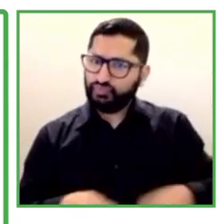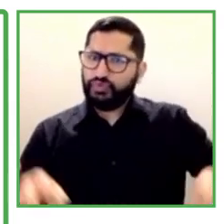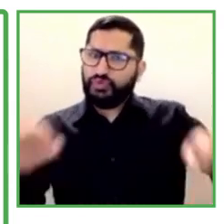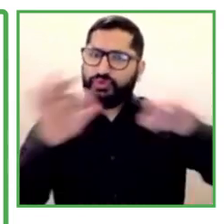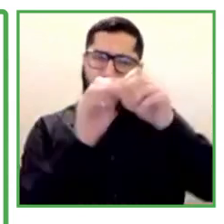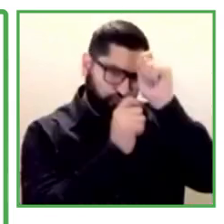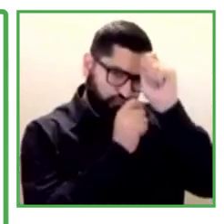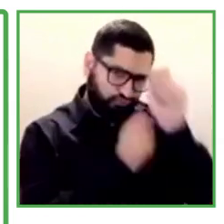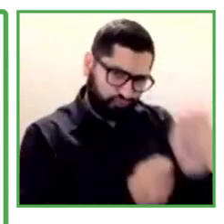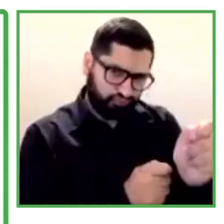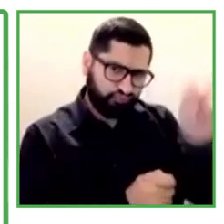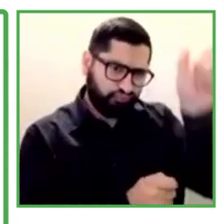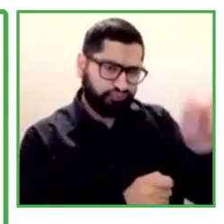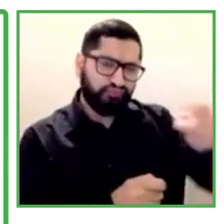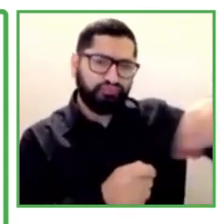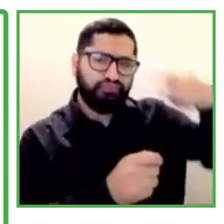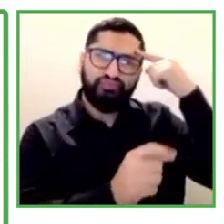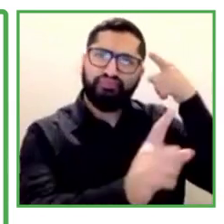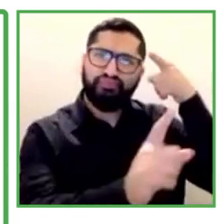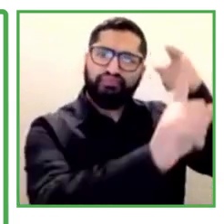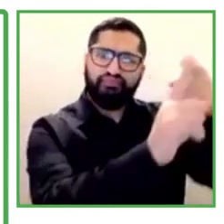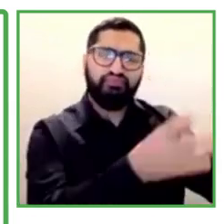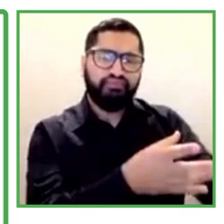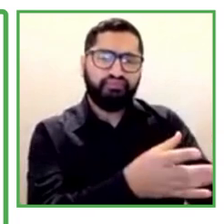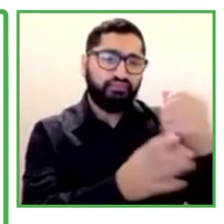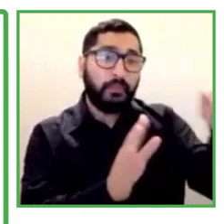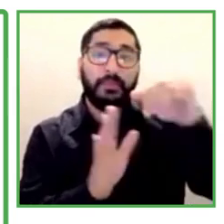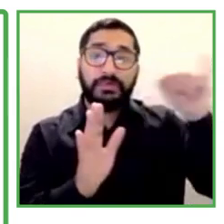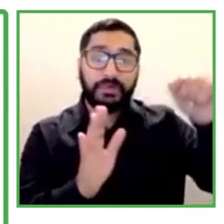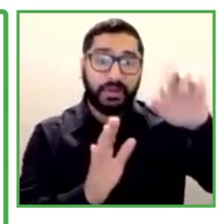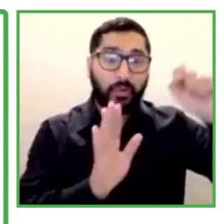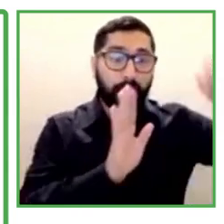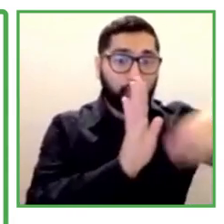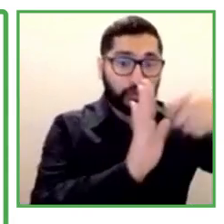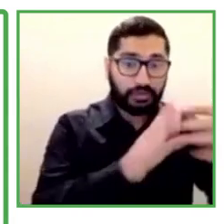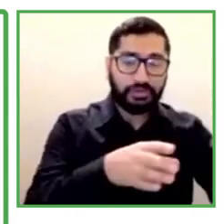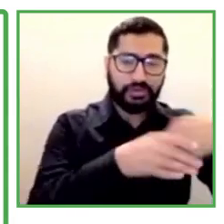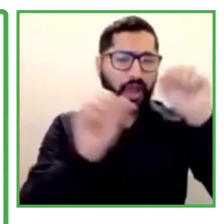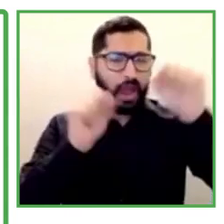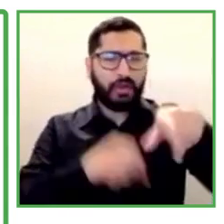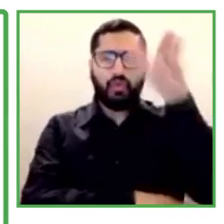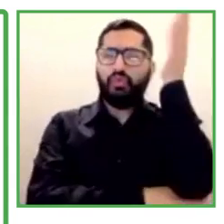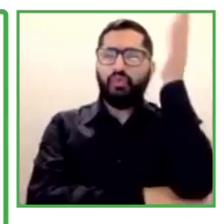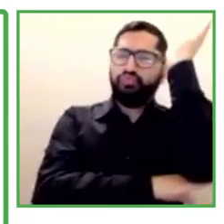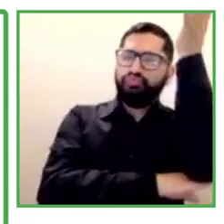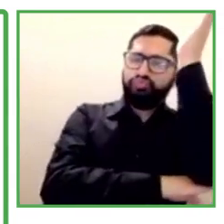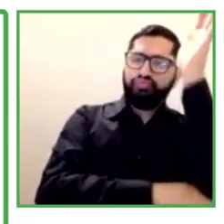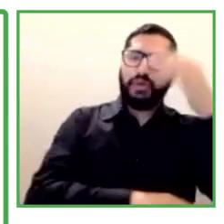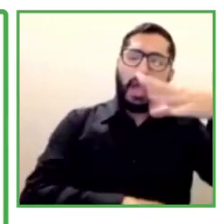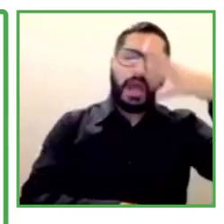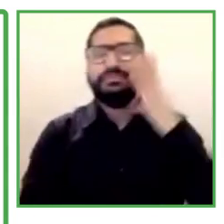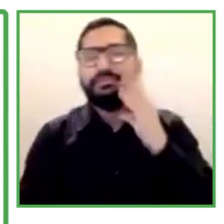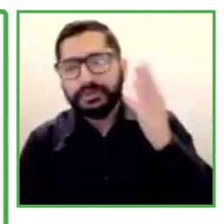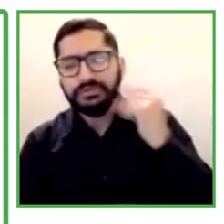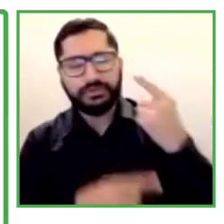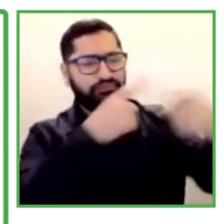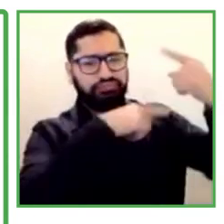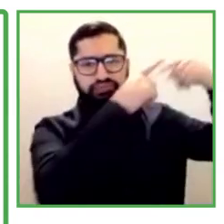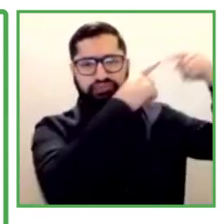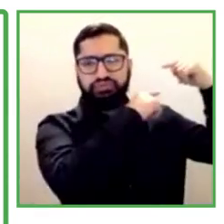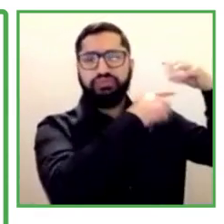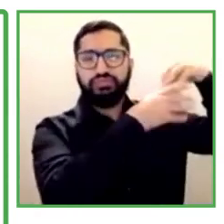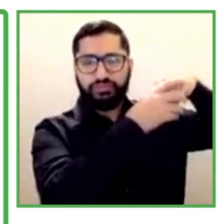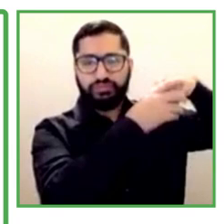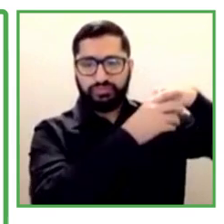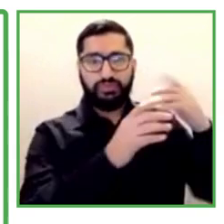and we are following the zero project Latin America conference since its